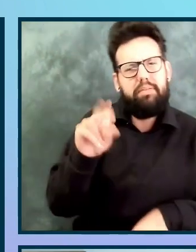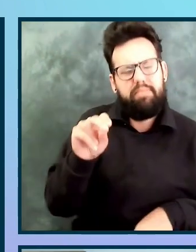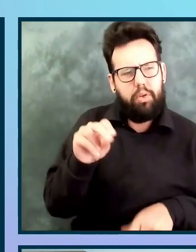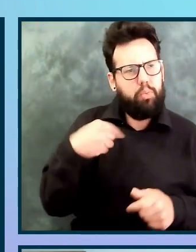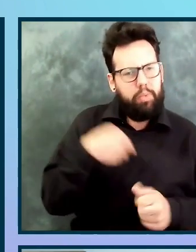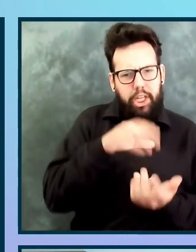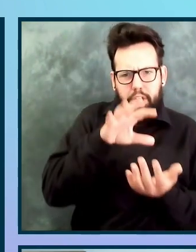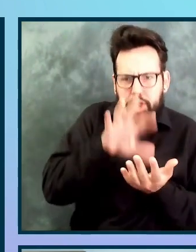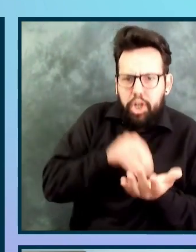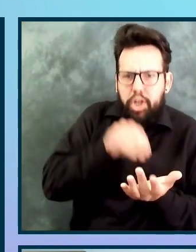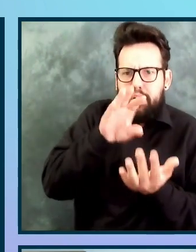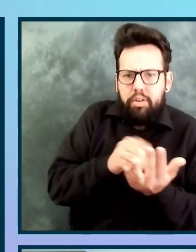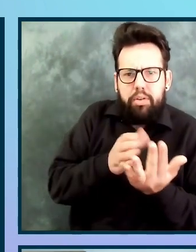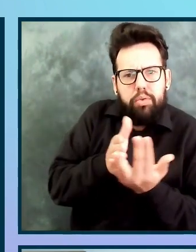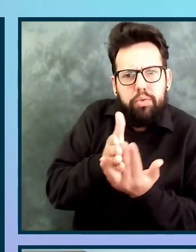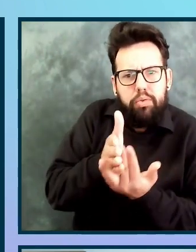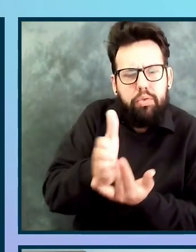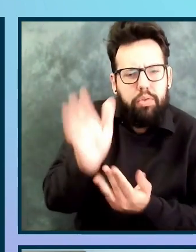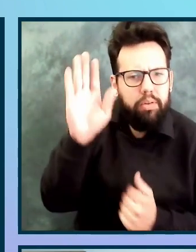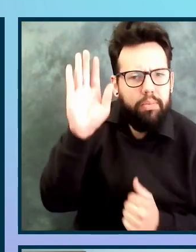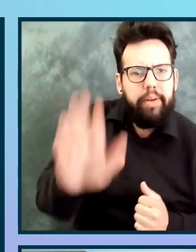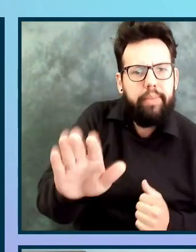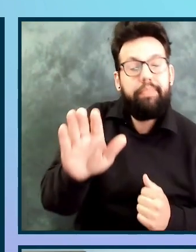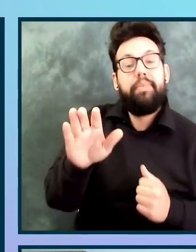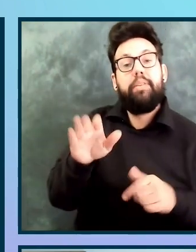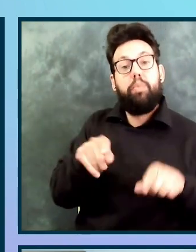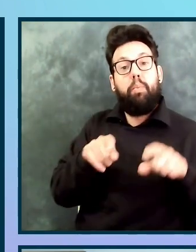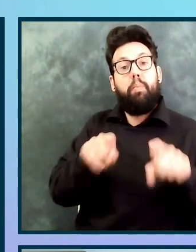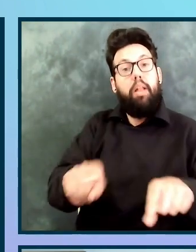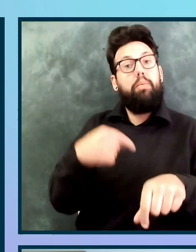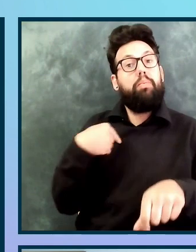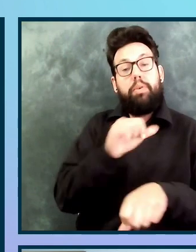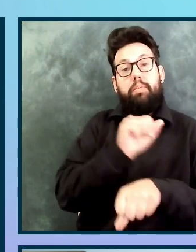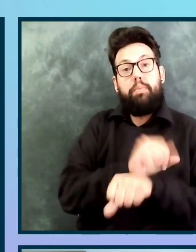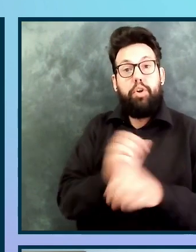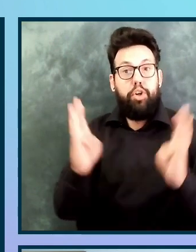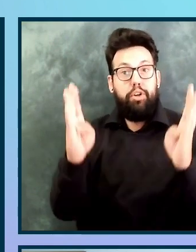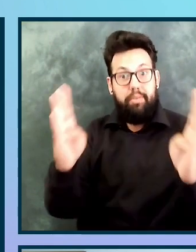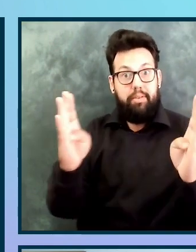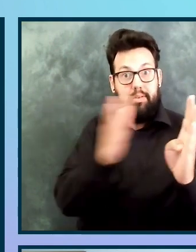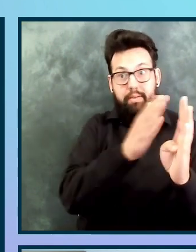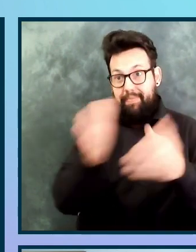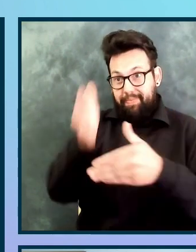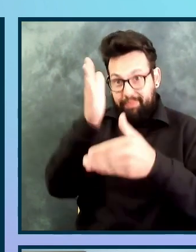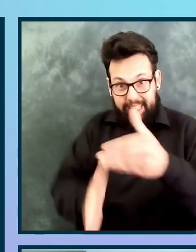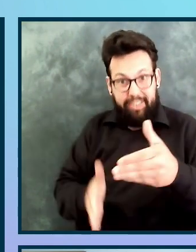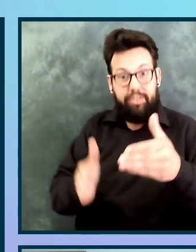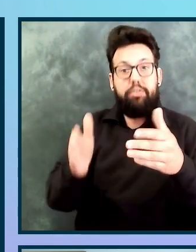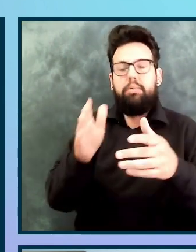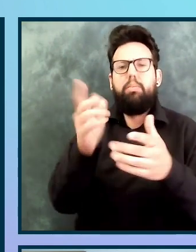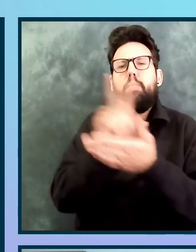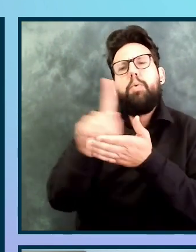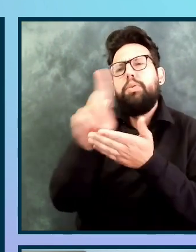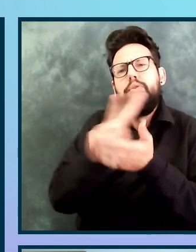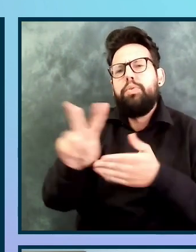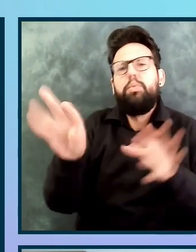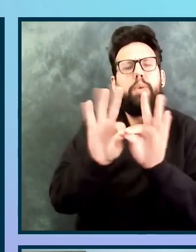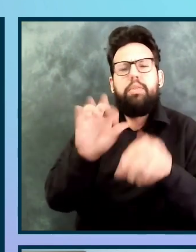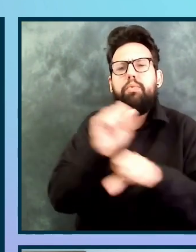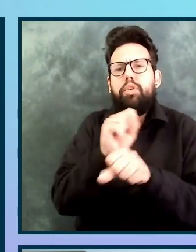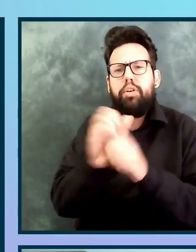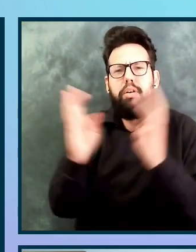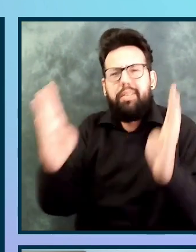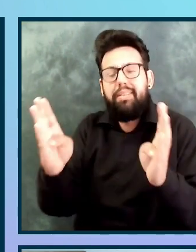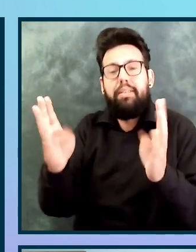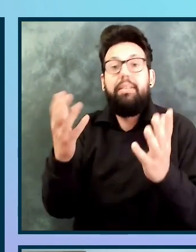example, after the sprint is complete, we're going to review what happened during the sprint on these pages. We're going to, if we finish on time or early, we're going to talk